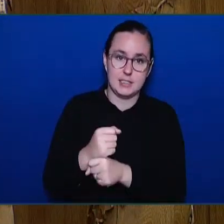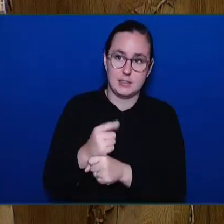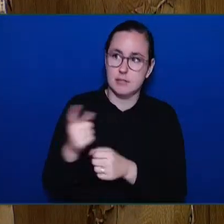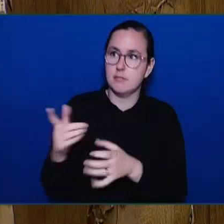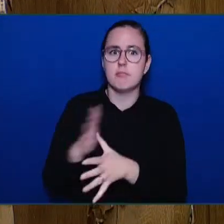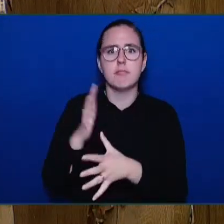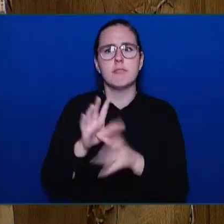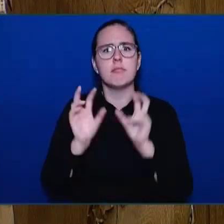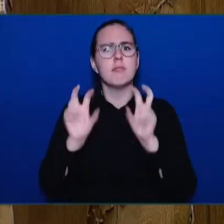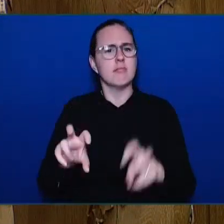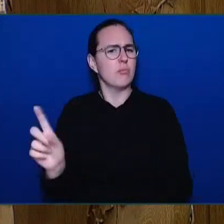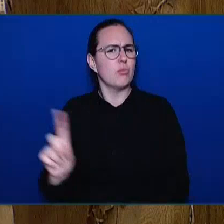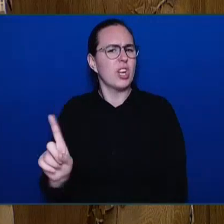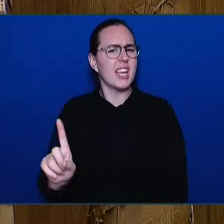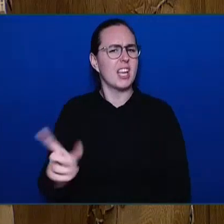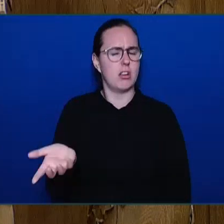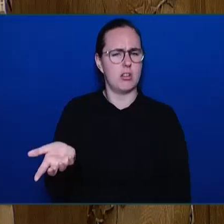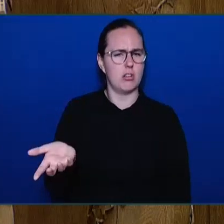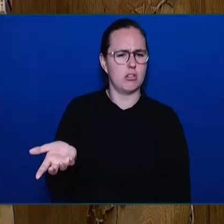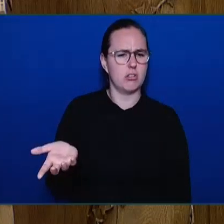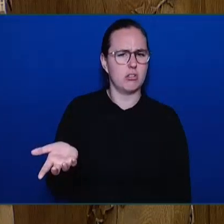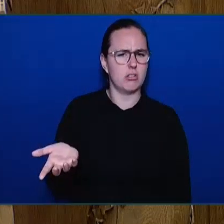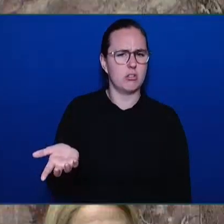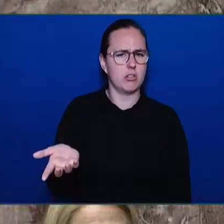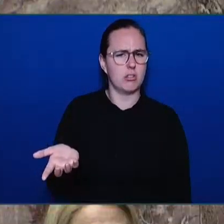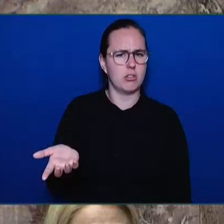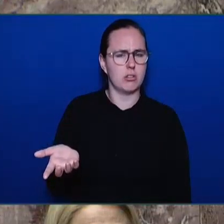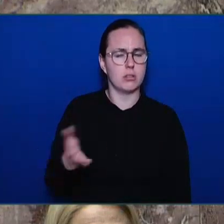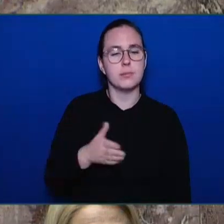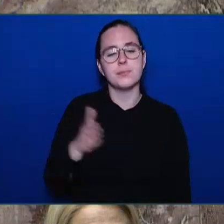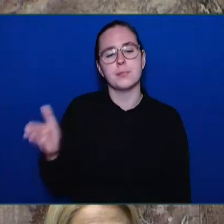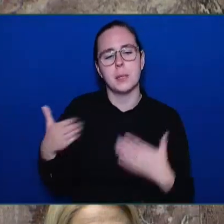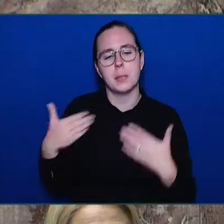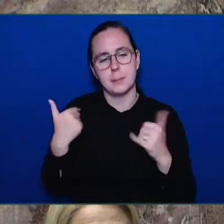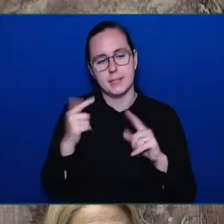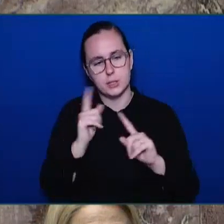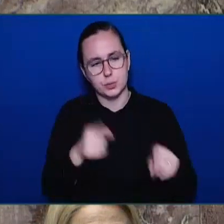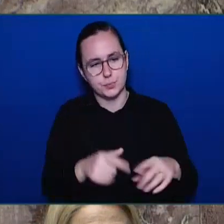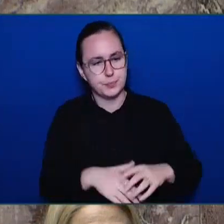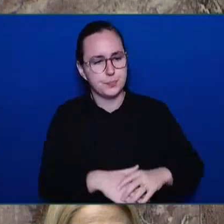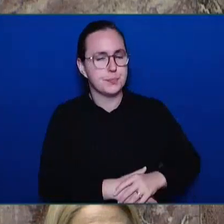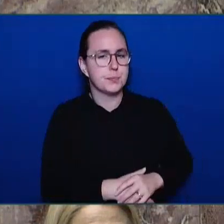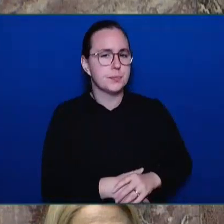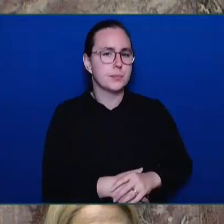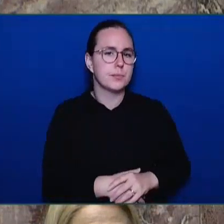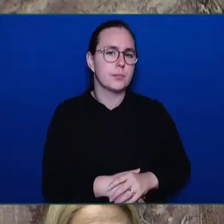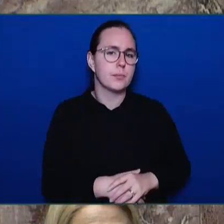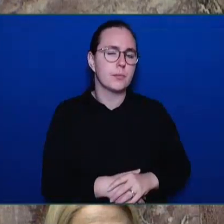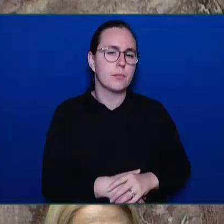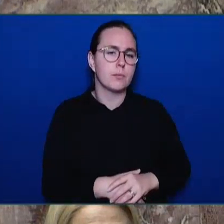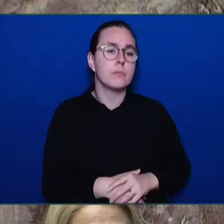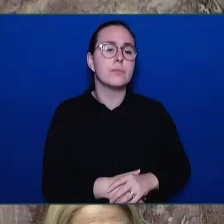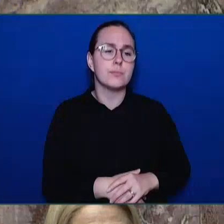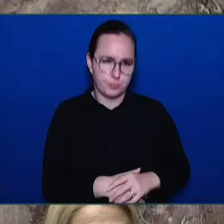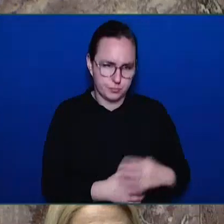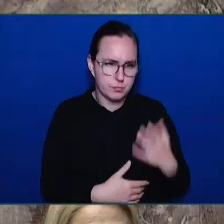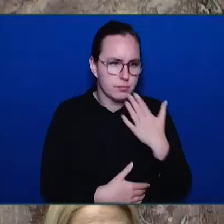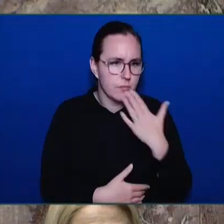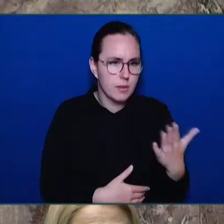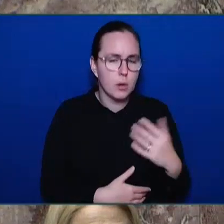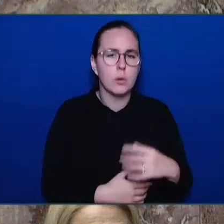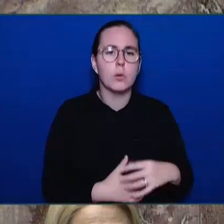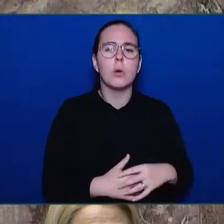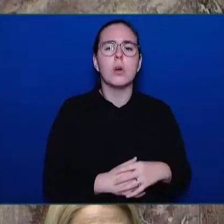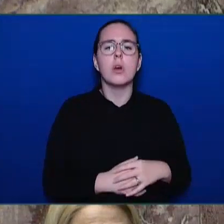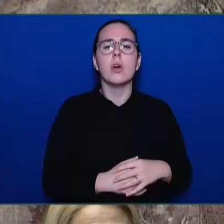Minister. Thank you, Honourable Speaker. I think there is no question that British Columbians